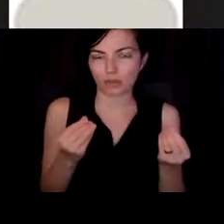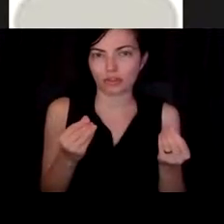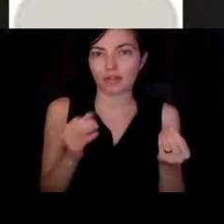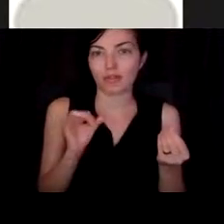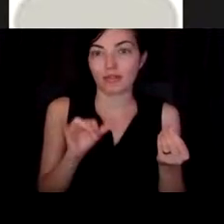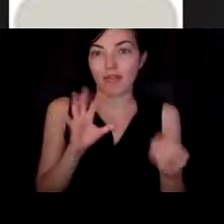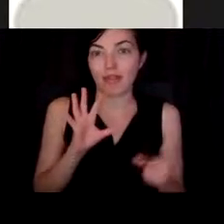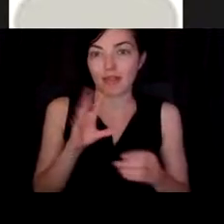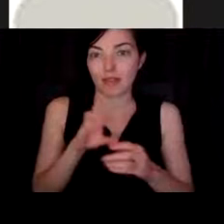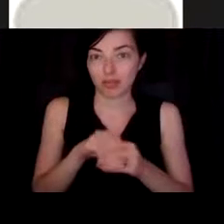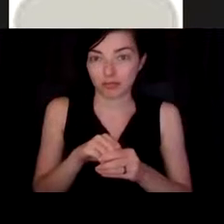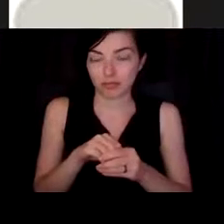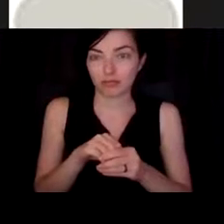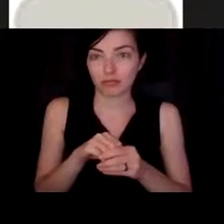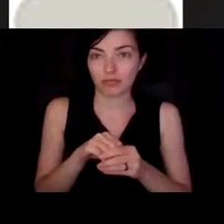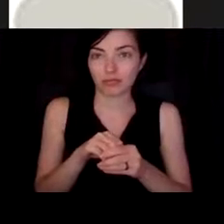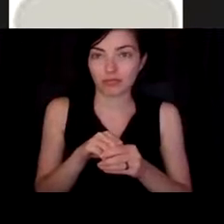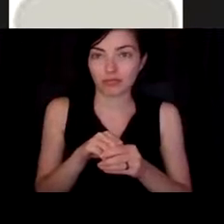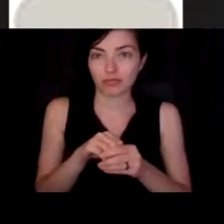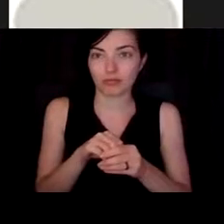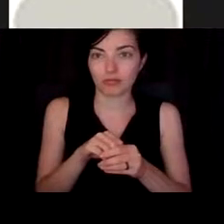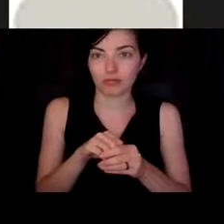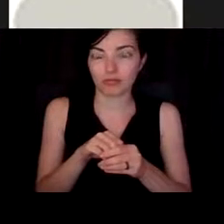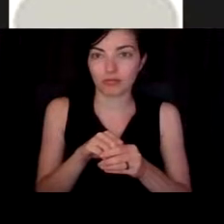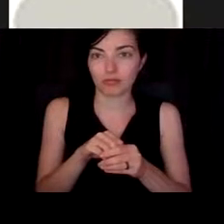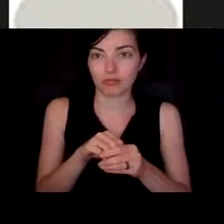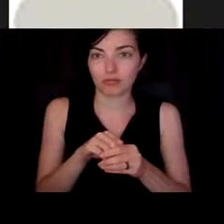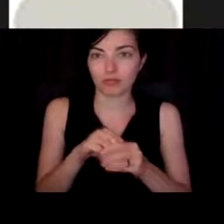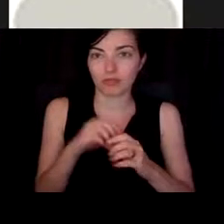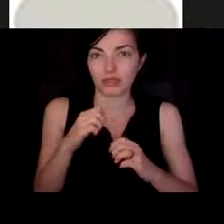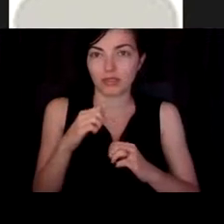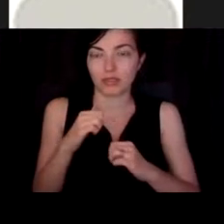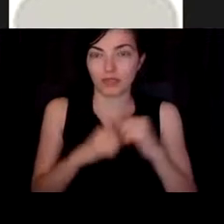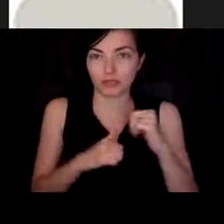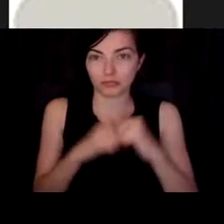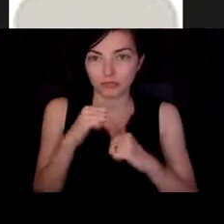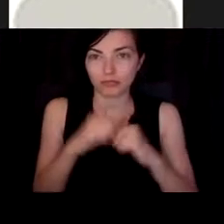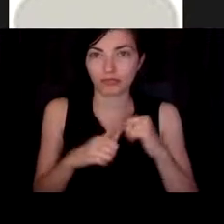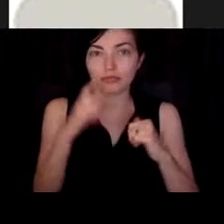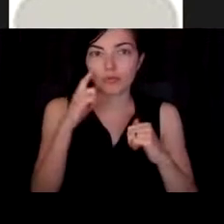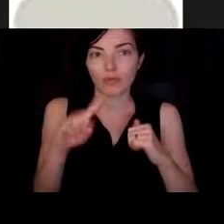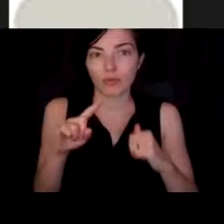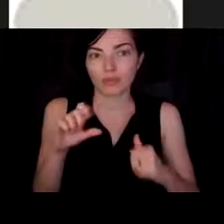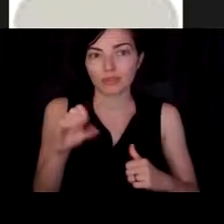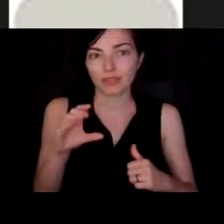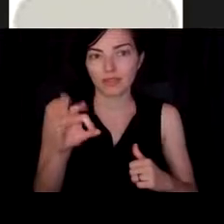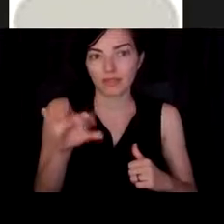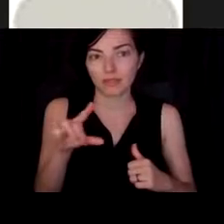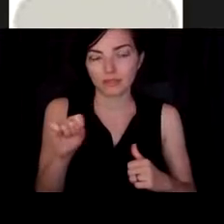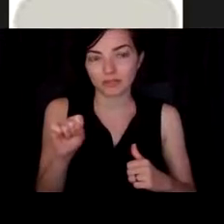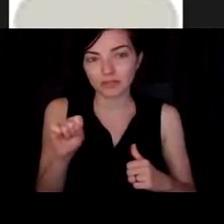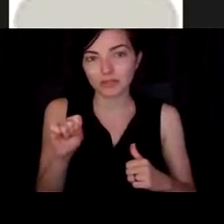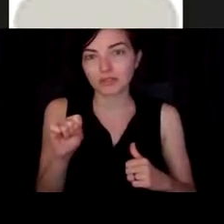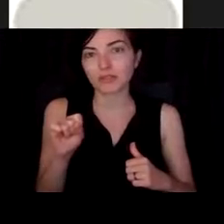the constructs that we're putting these scaffolds that we're putting these cells into. And so here we